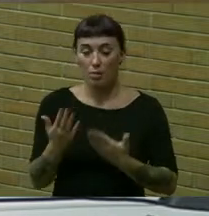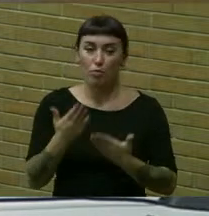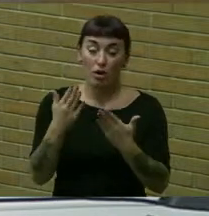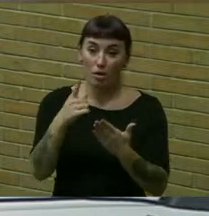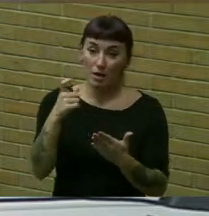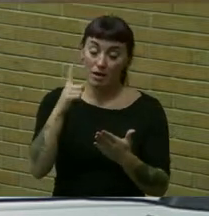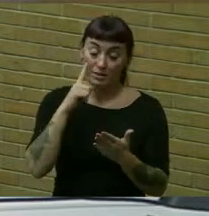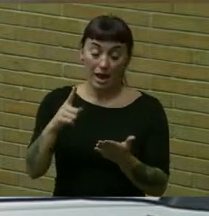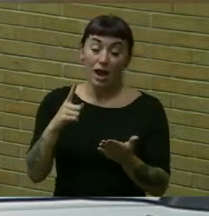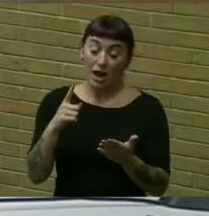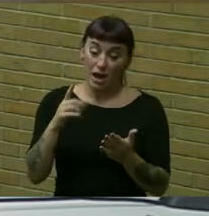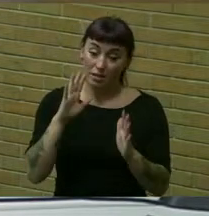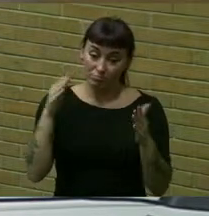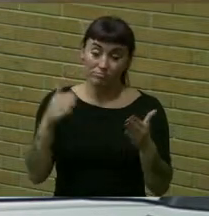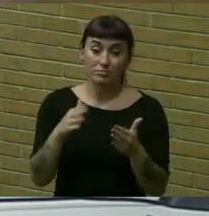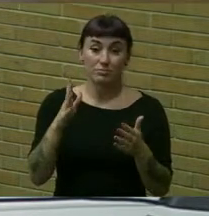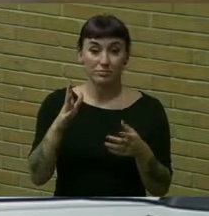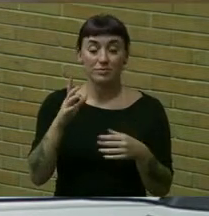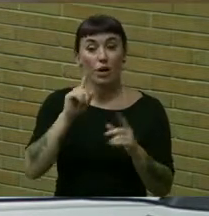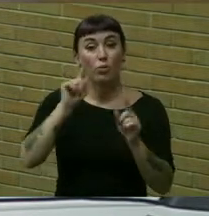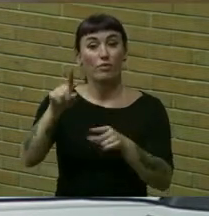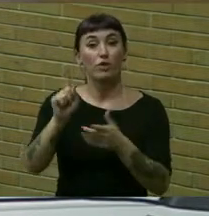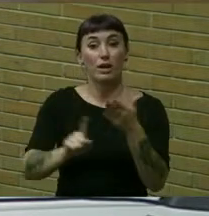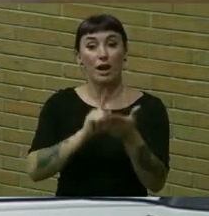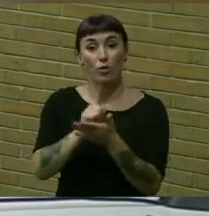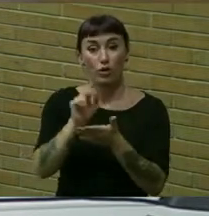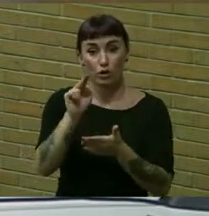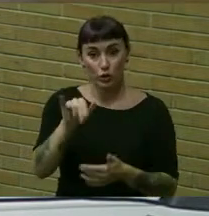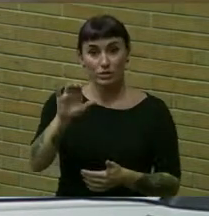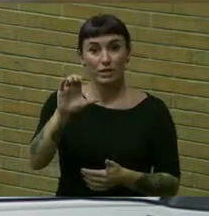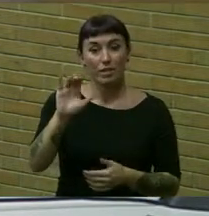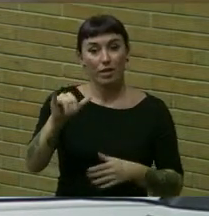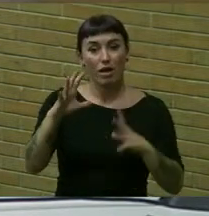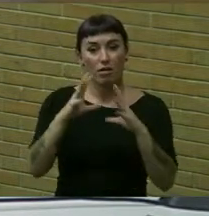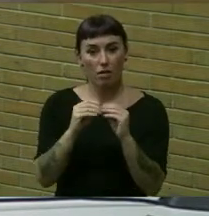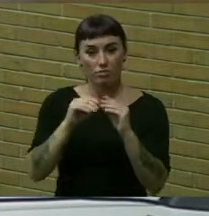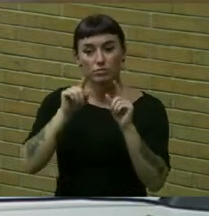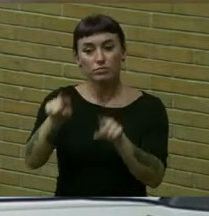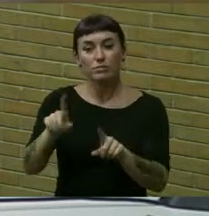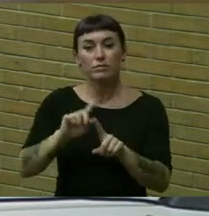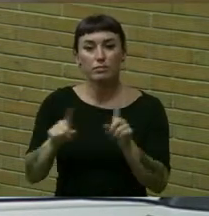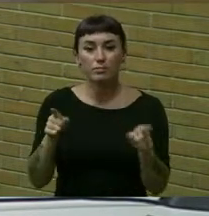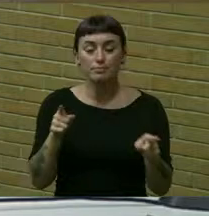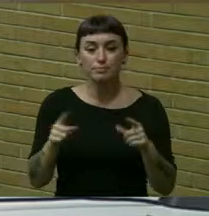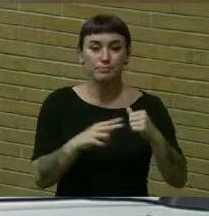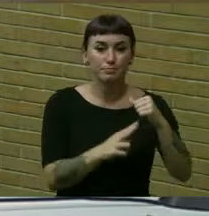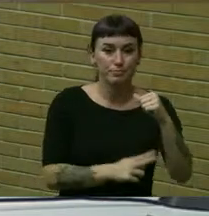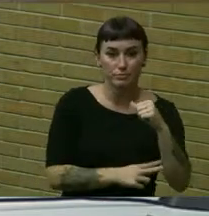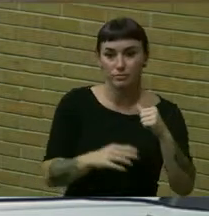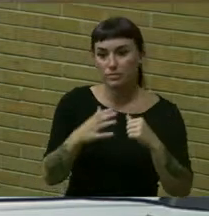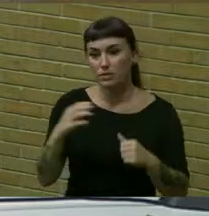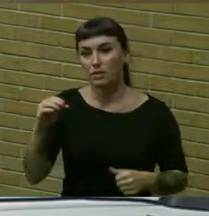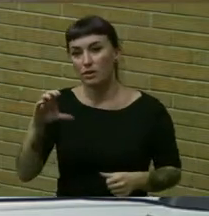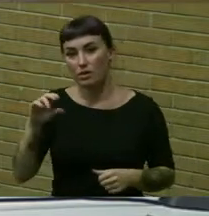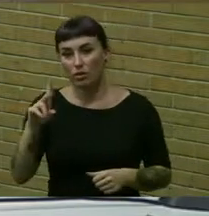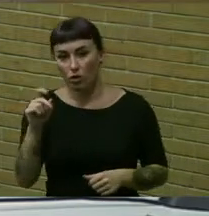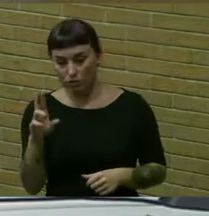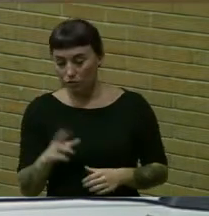spent an hour uh in new york city at that conference that we went to about the differences between a bridge and a culvert yes